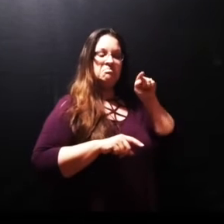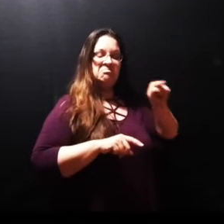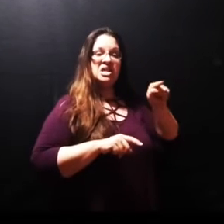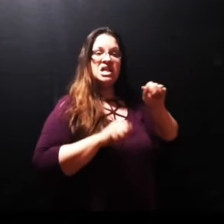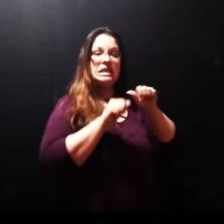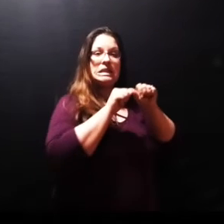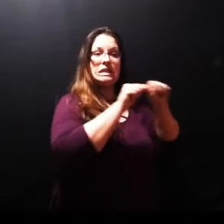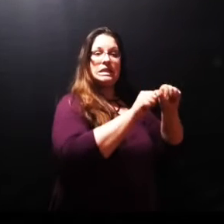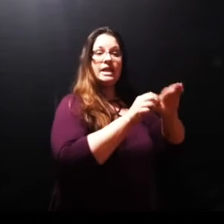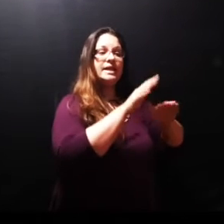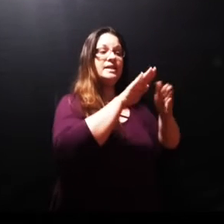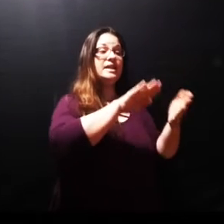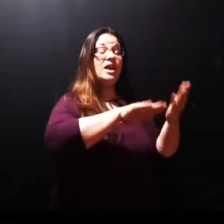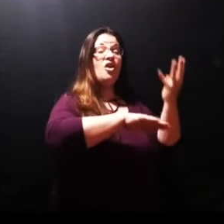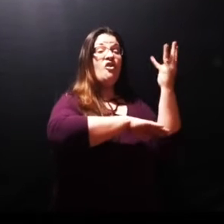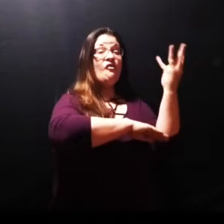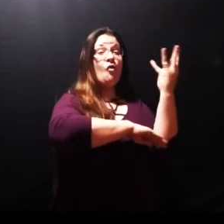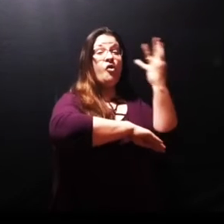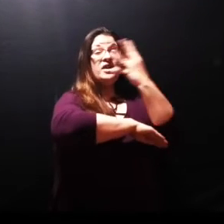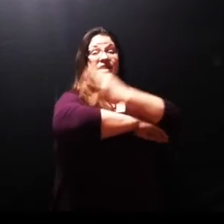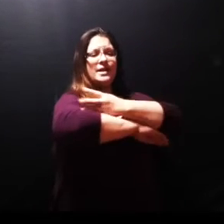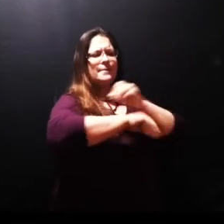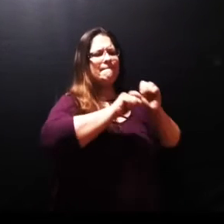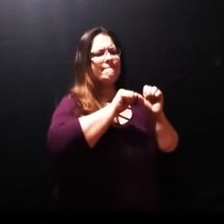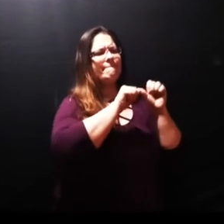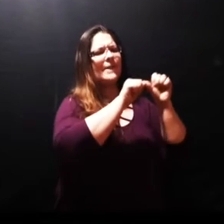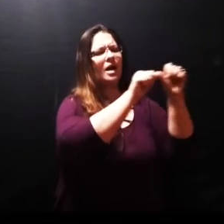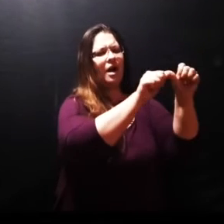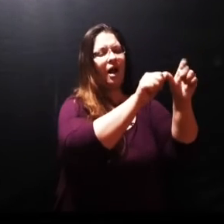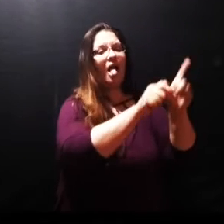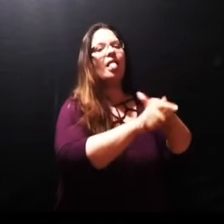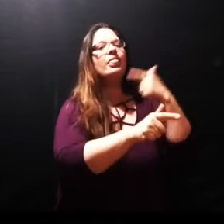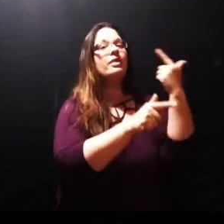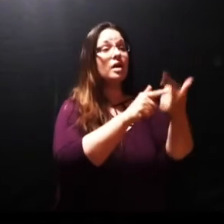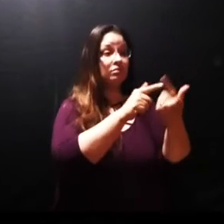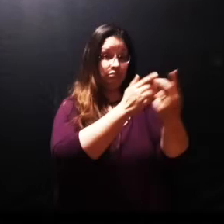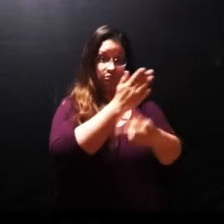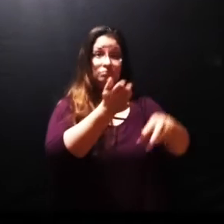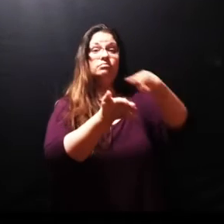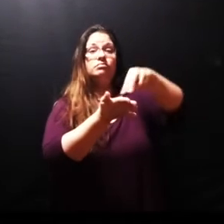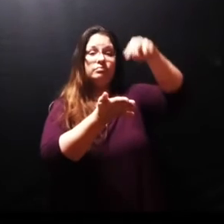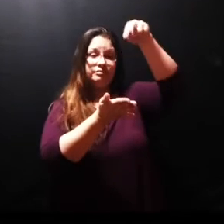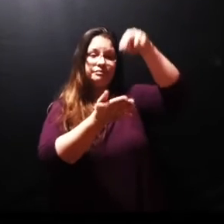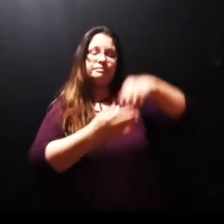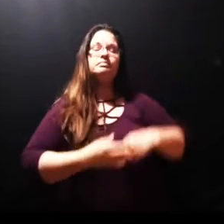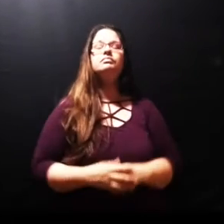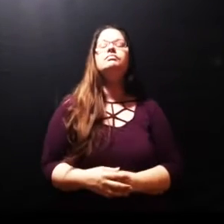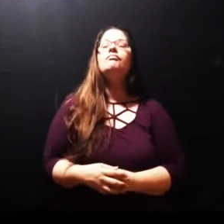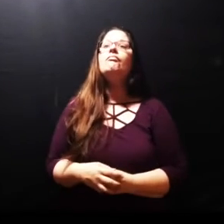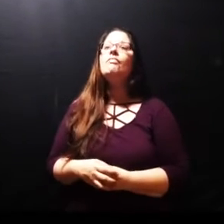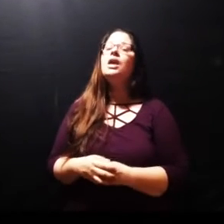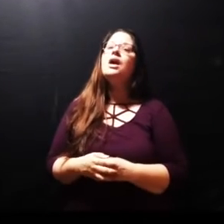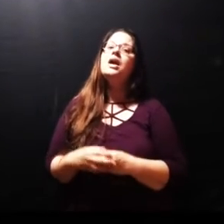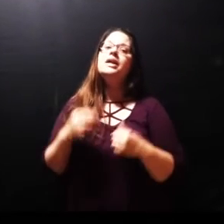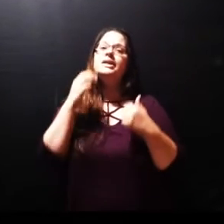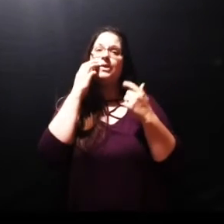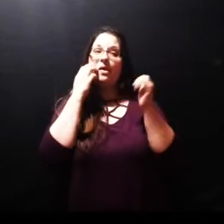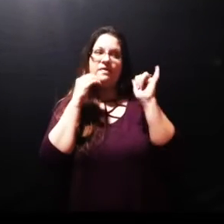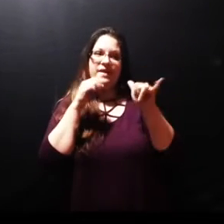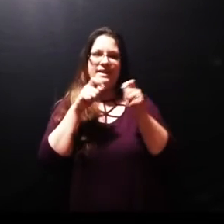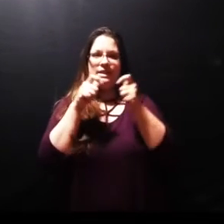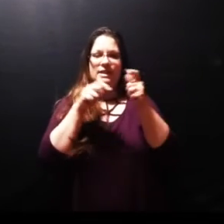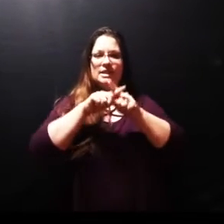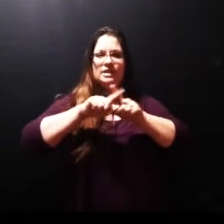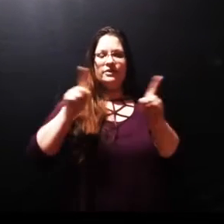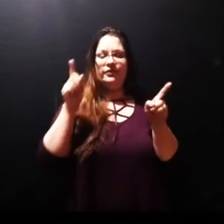earthly miracle as he raises Lazarus after four days of earthly death so I'm not going to cover the whole event today which